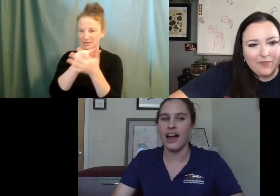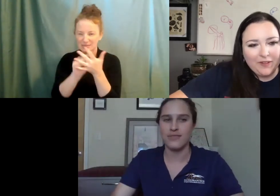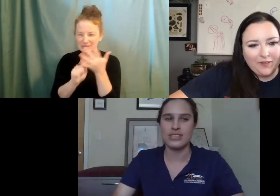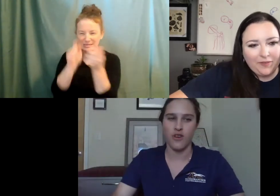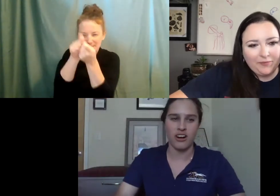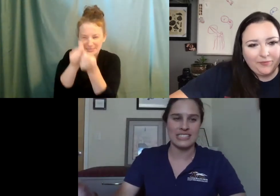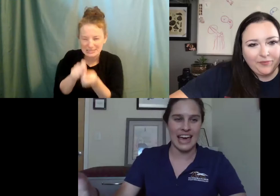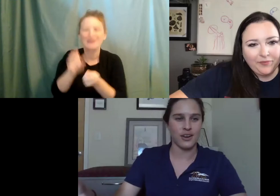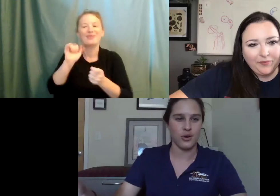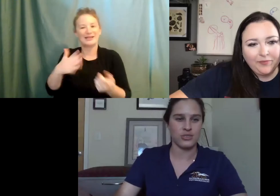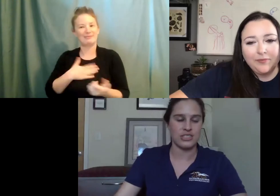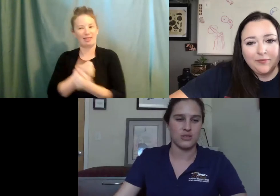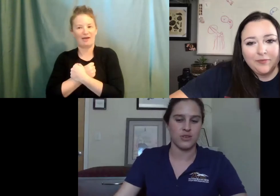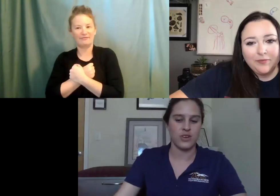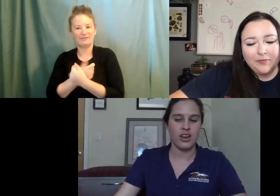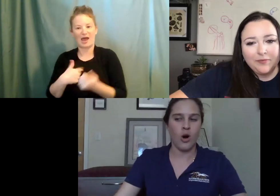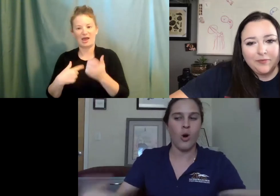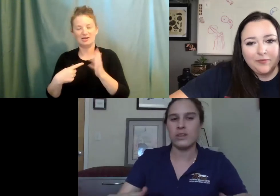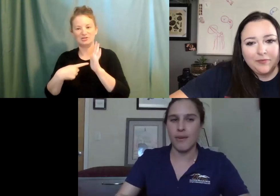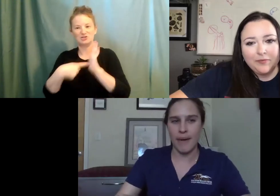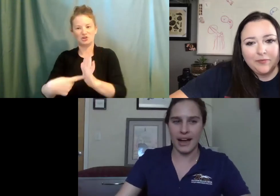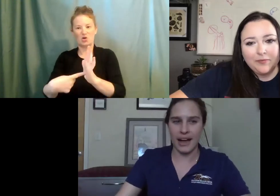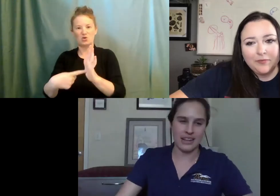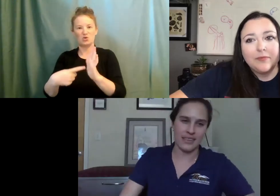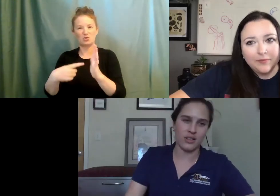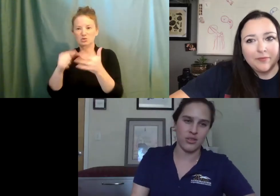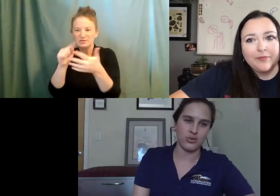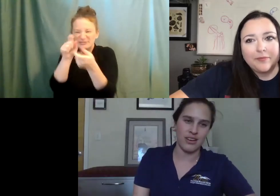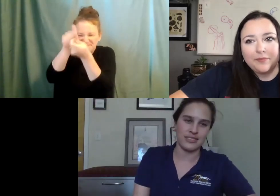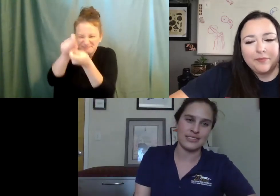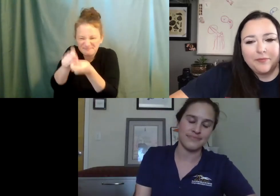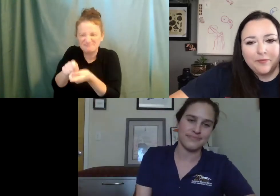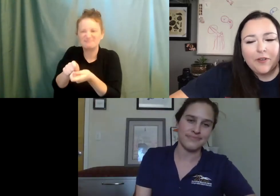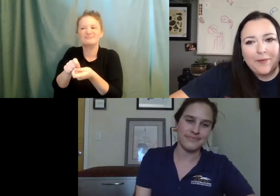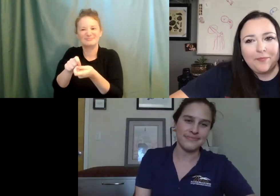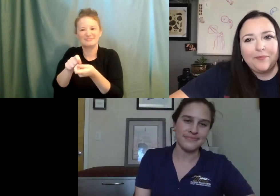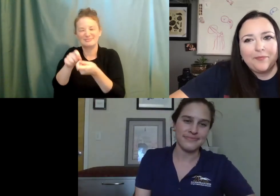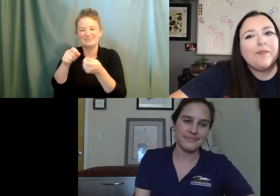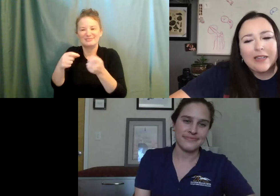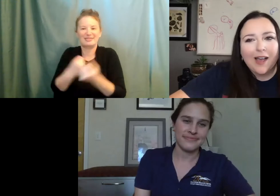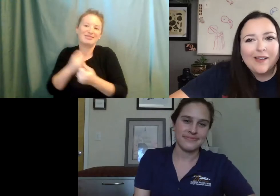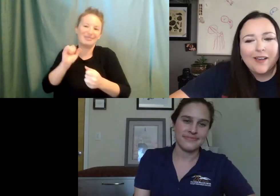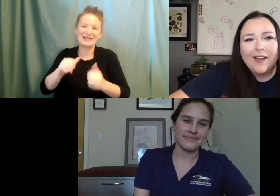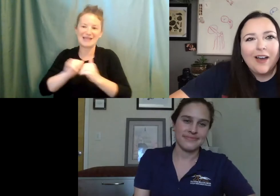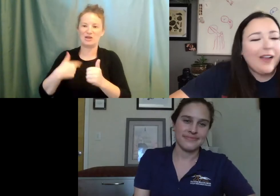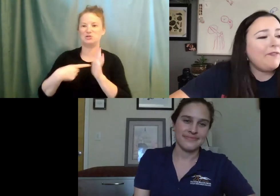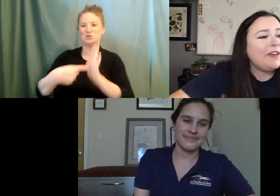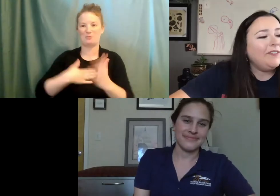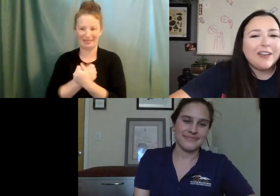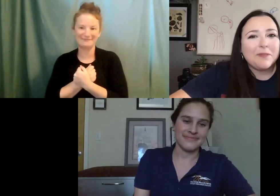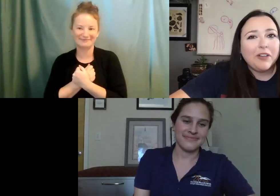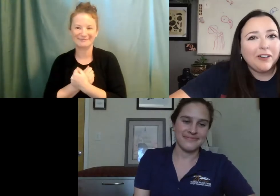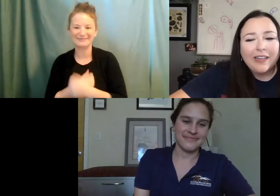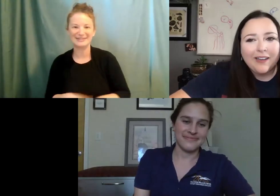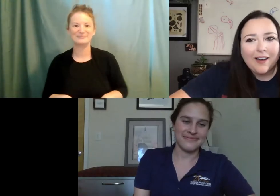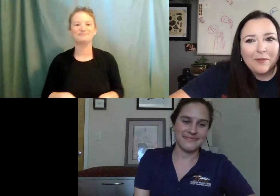that's kind of as far as that goes in terms of holding them back or anything along those lines. Right. That's, I, I feel